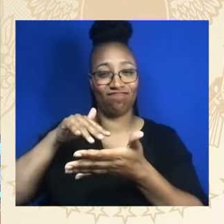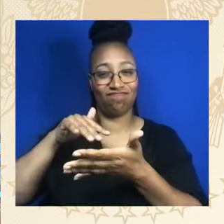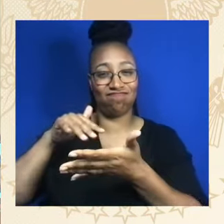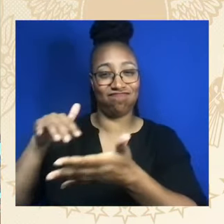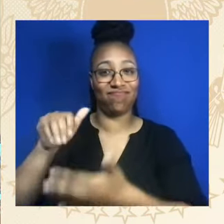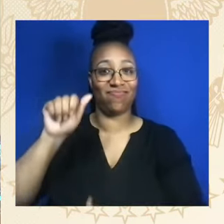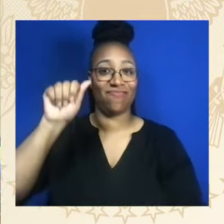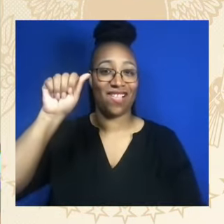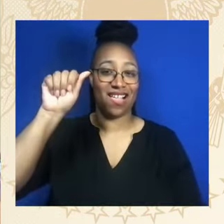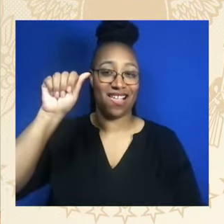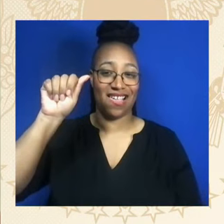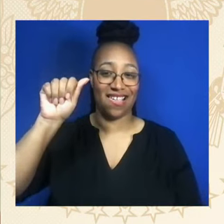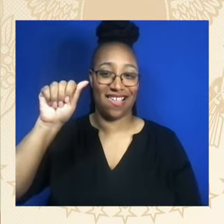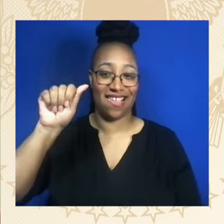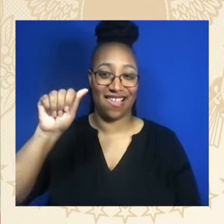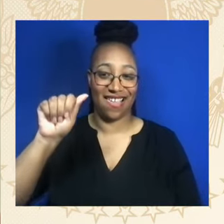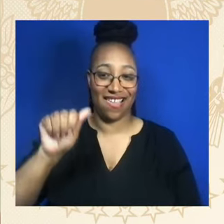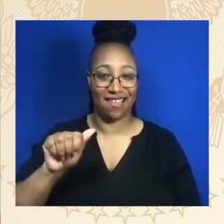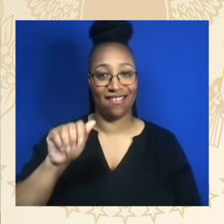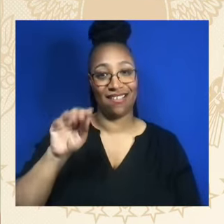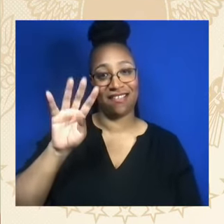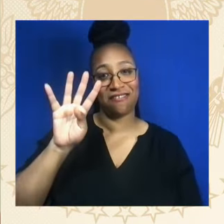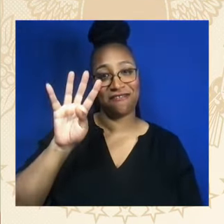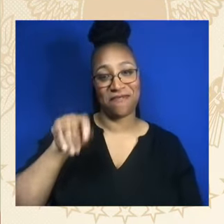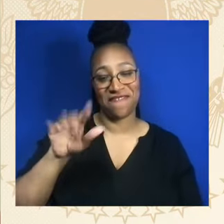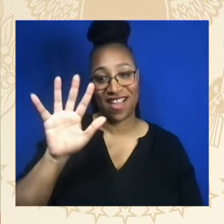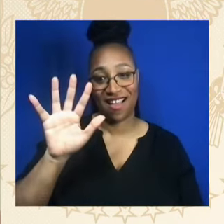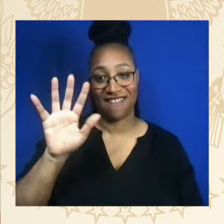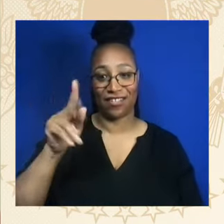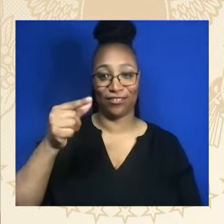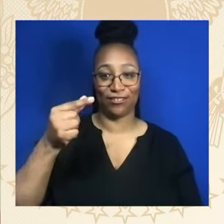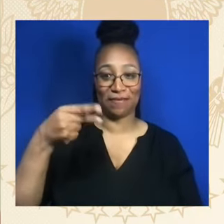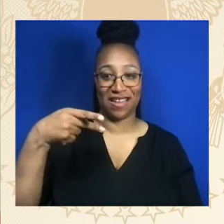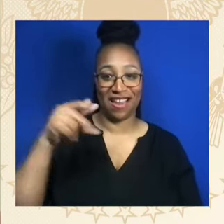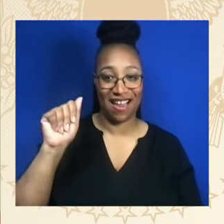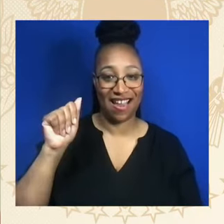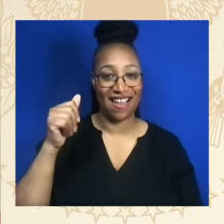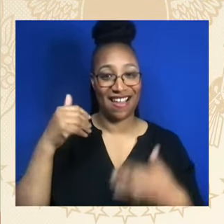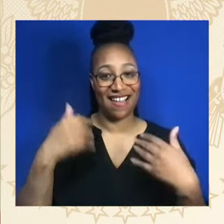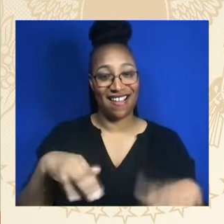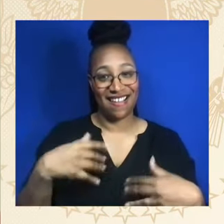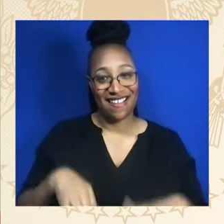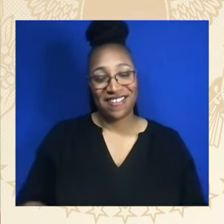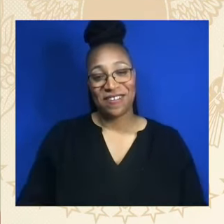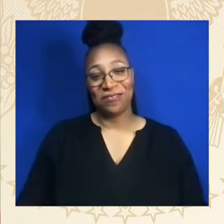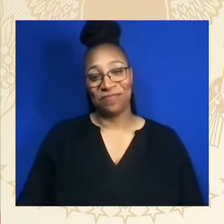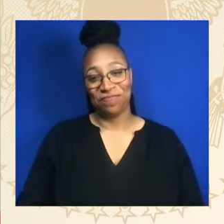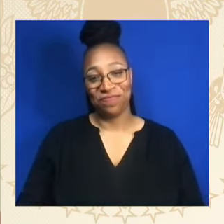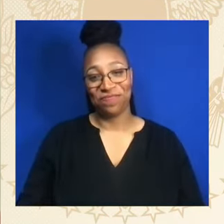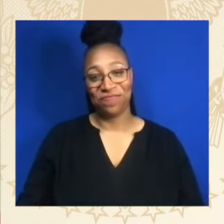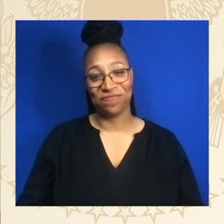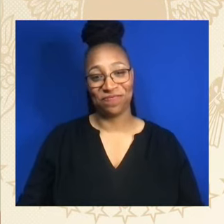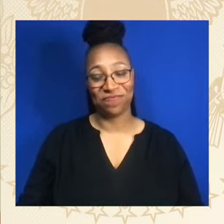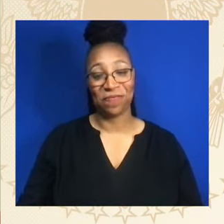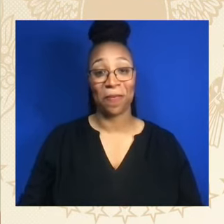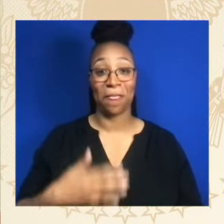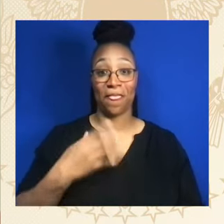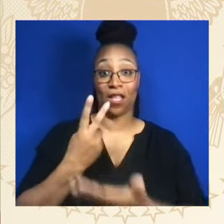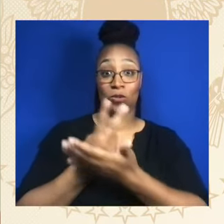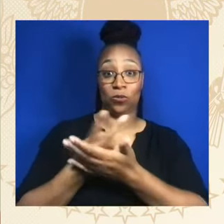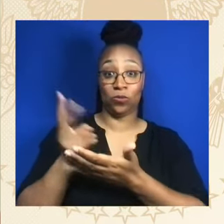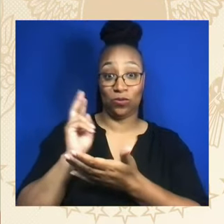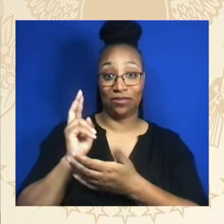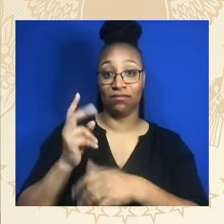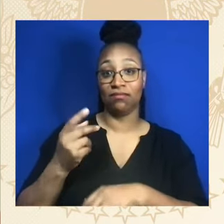Two weeks ago, my classmates were invited to a screening of the movie Till here at the White House. Emmett Till was about my age when he left Chicago to